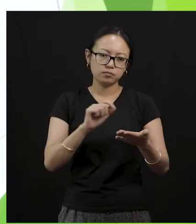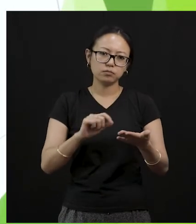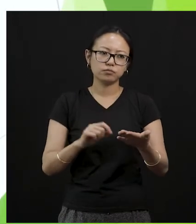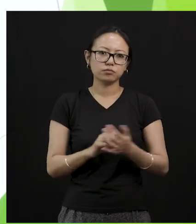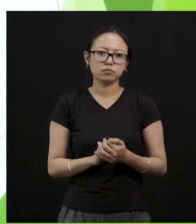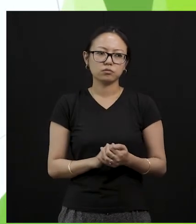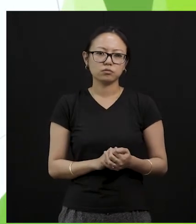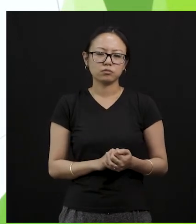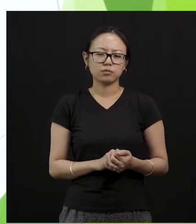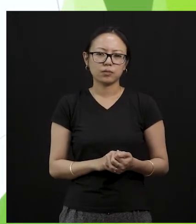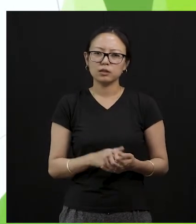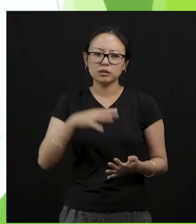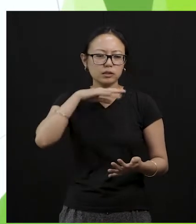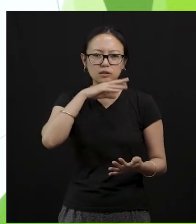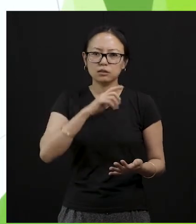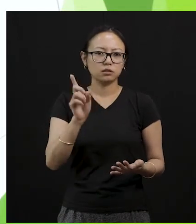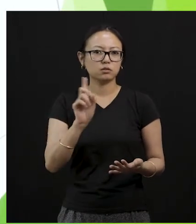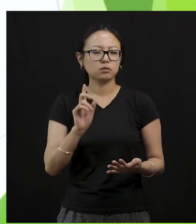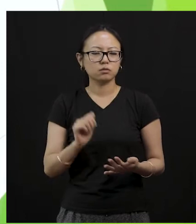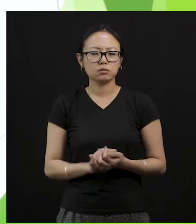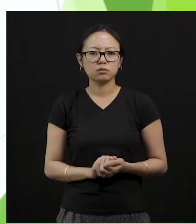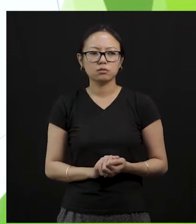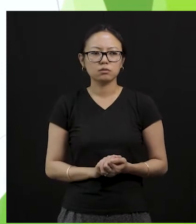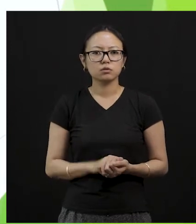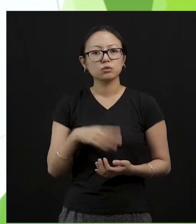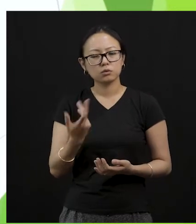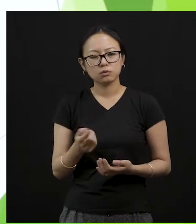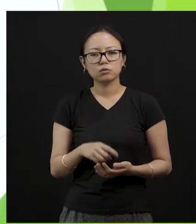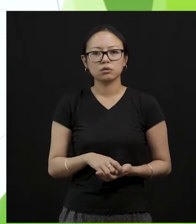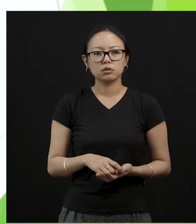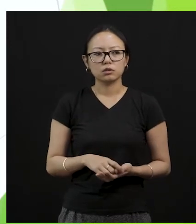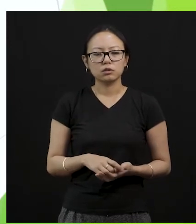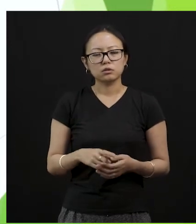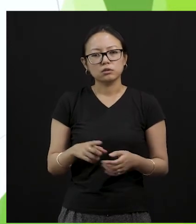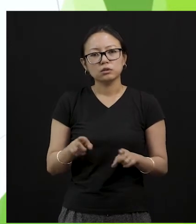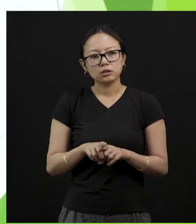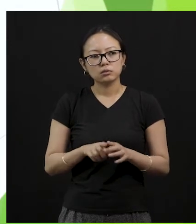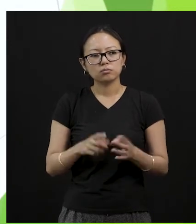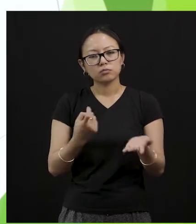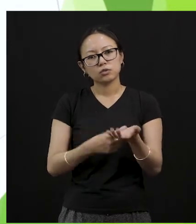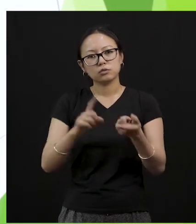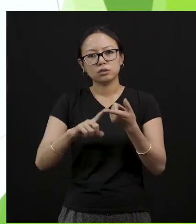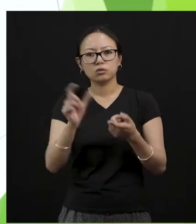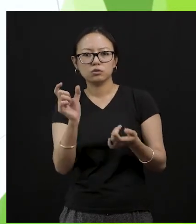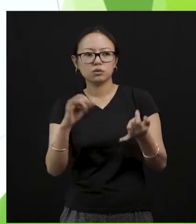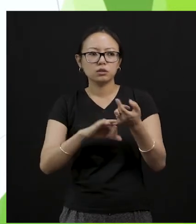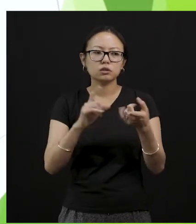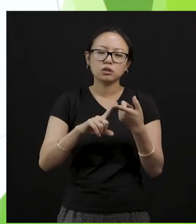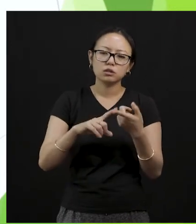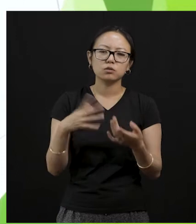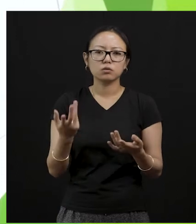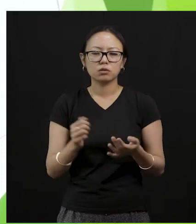please do not scribble on your notebook. And that is how you're using your notebook wisely. And that is how this very little,